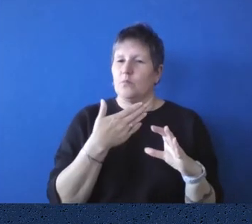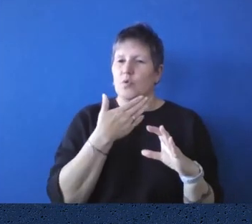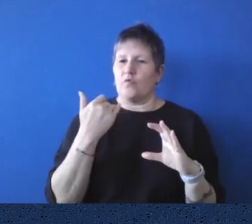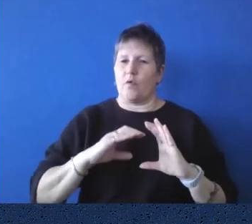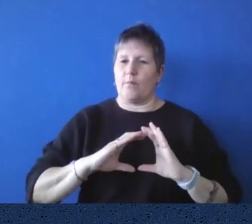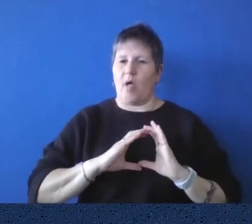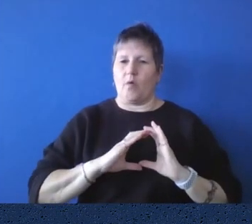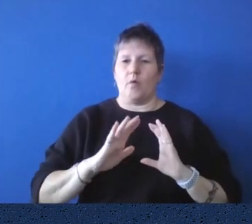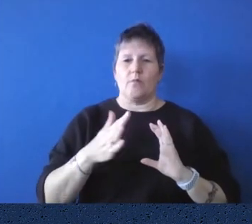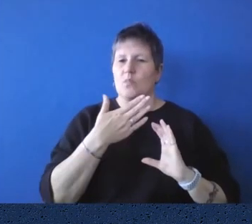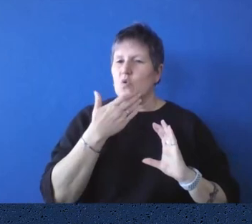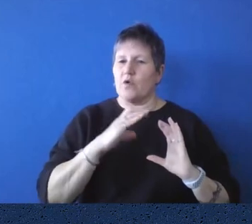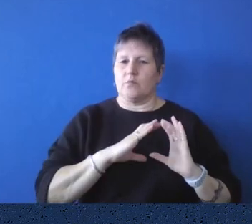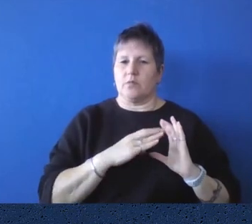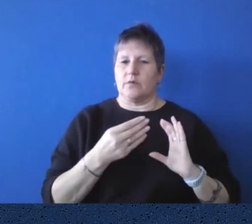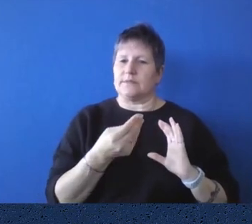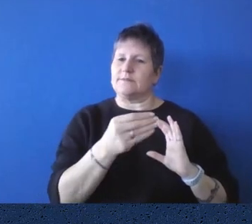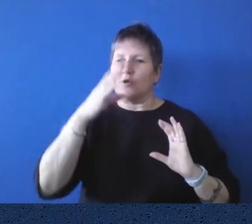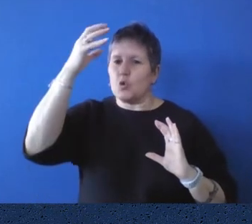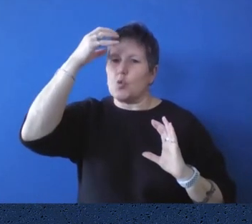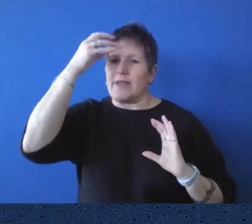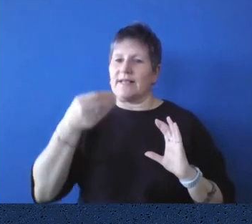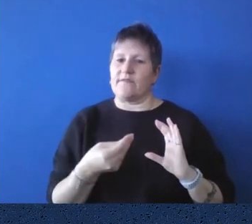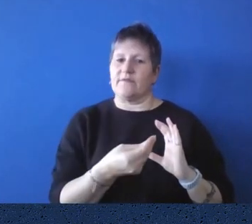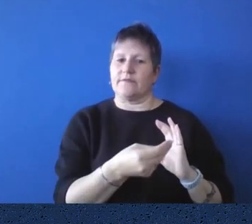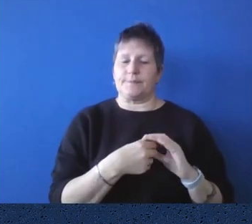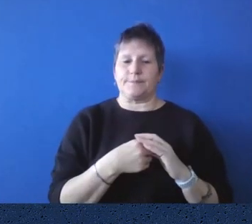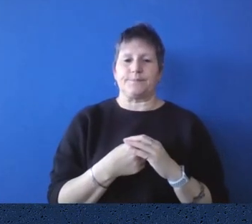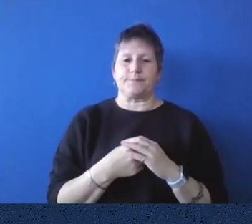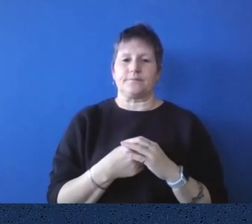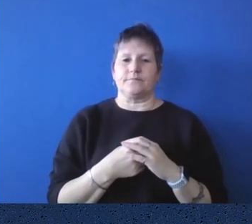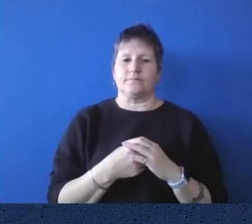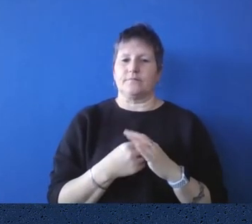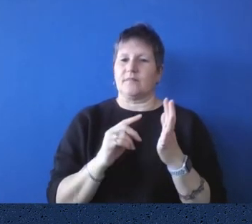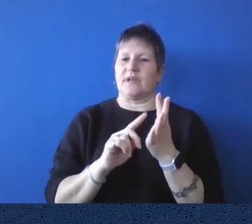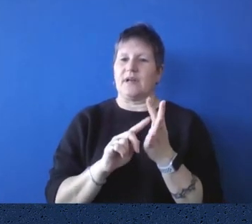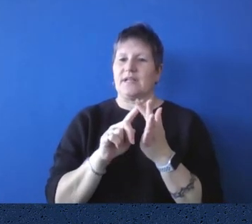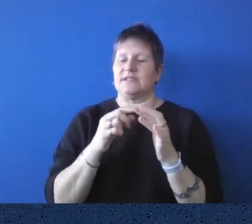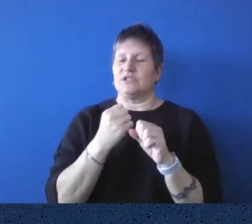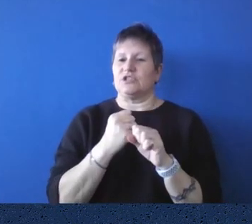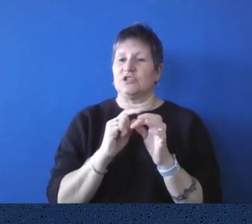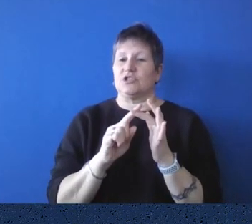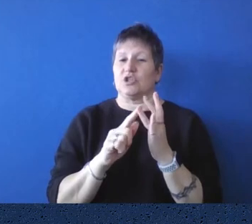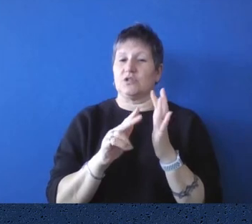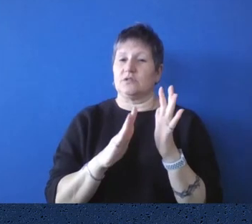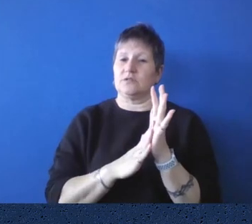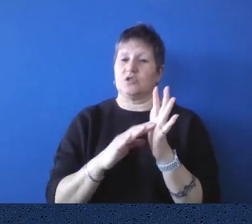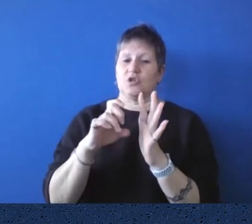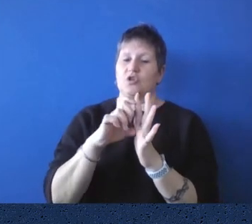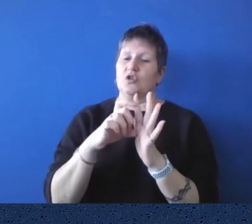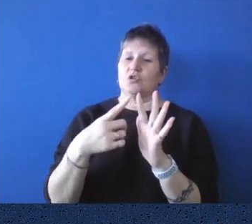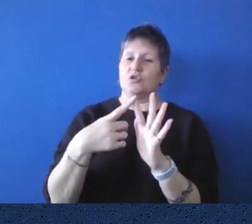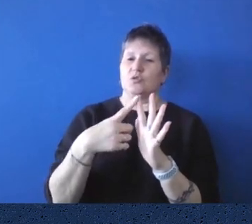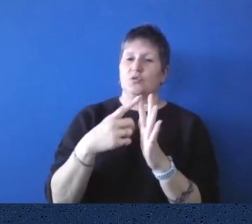gifted that by the queen. We also have, um, the Legion d'Honneur, which is a French medal.